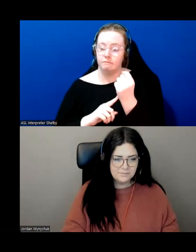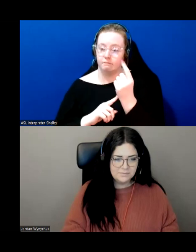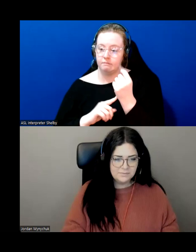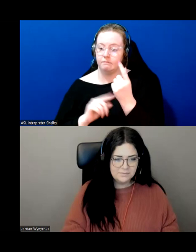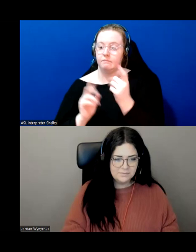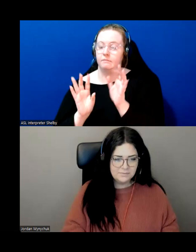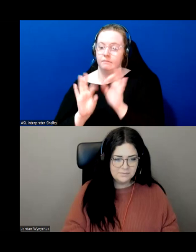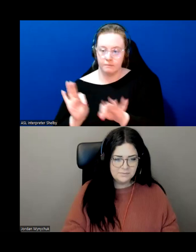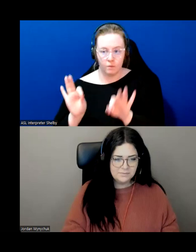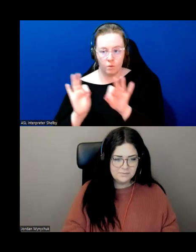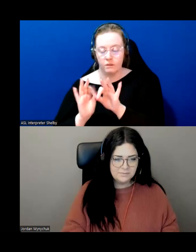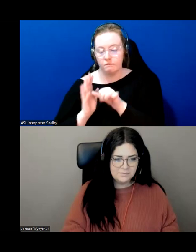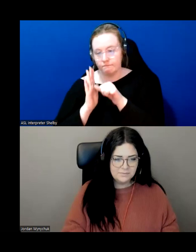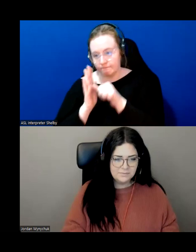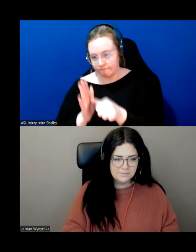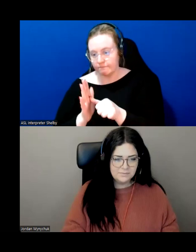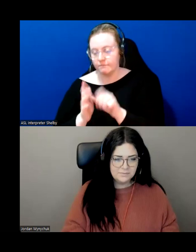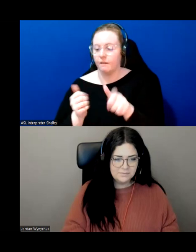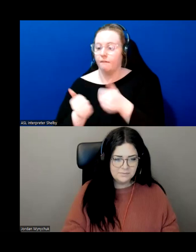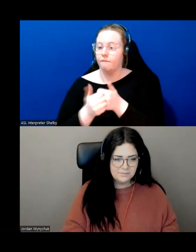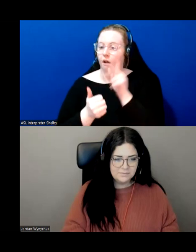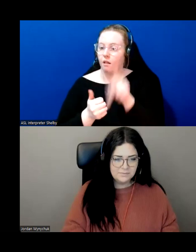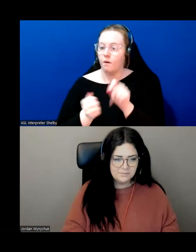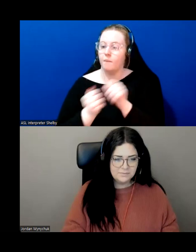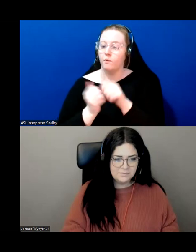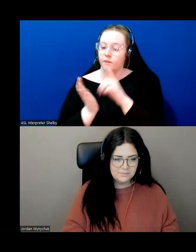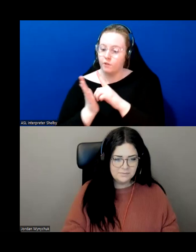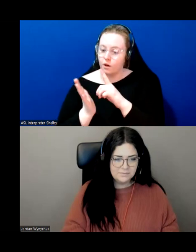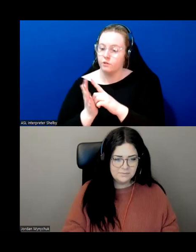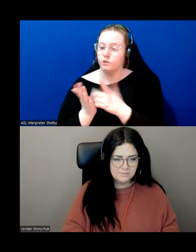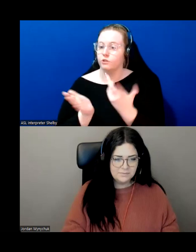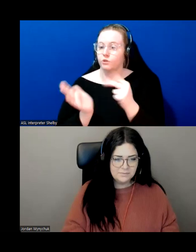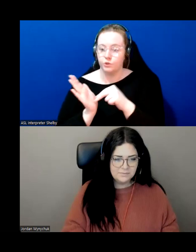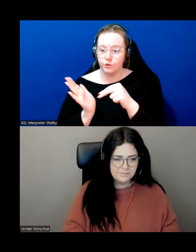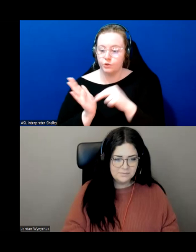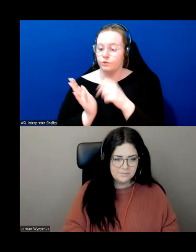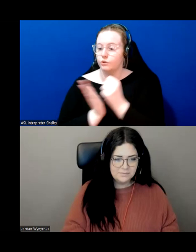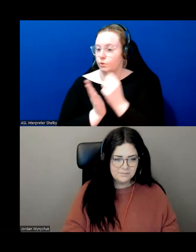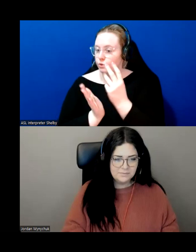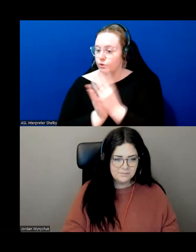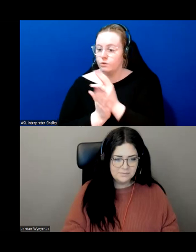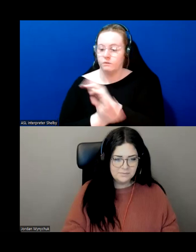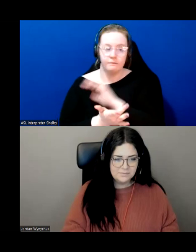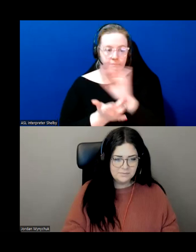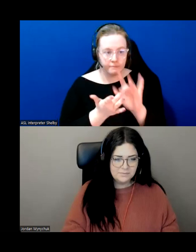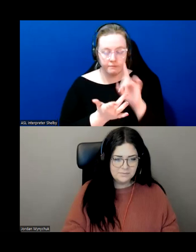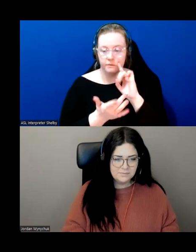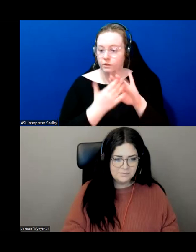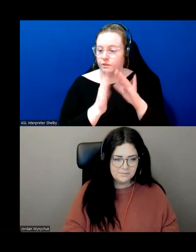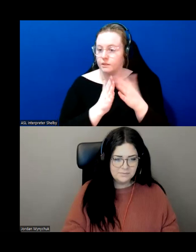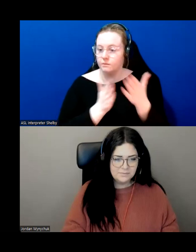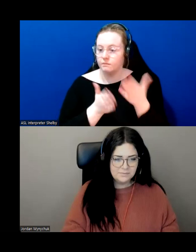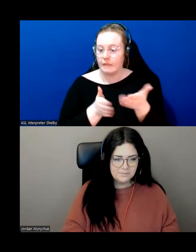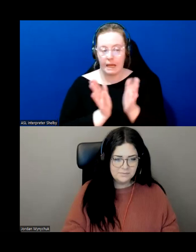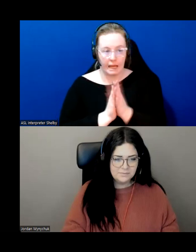importance to follow up with your healthcare professional within the community supports program with community services to